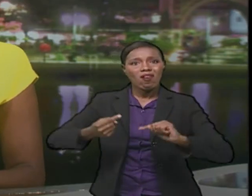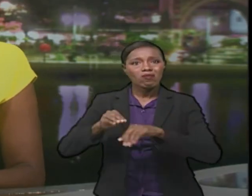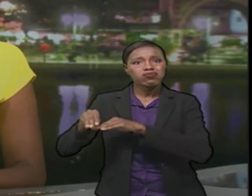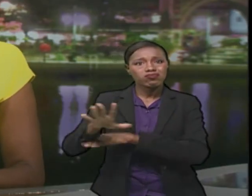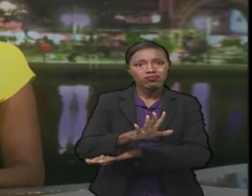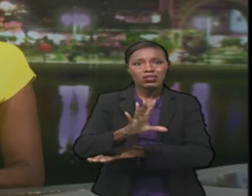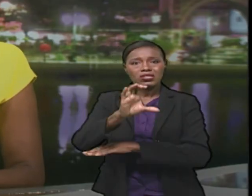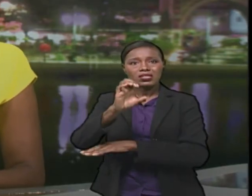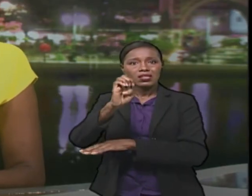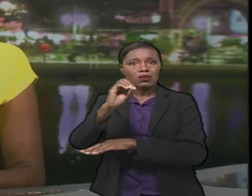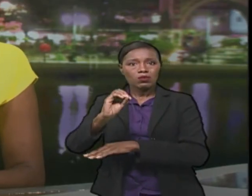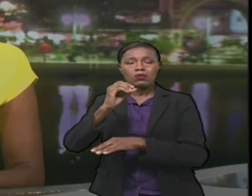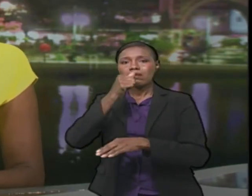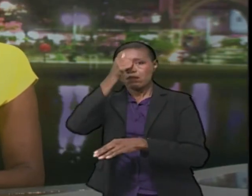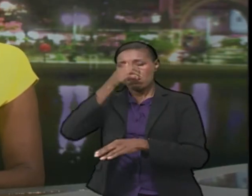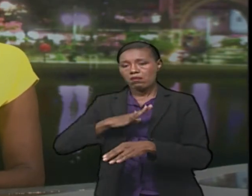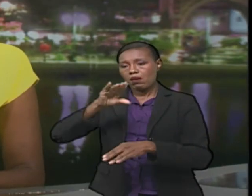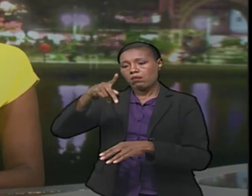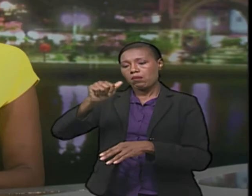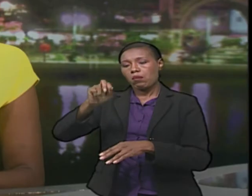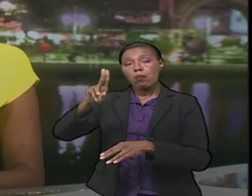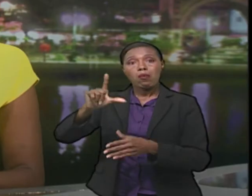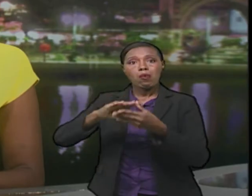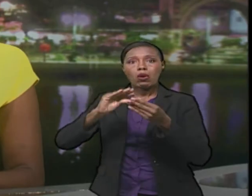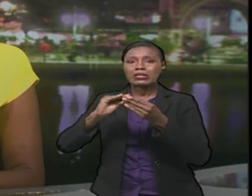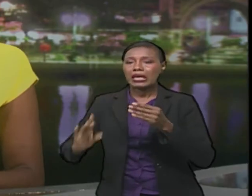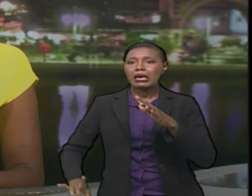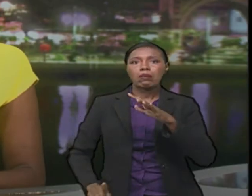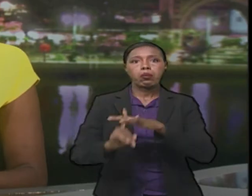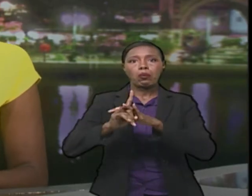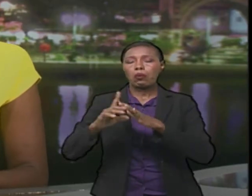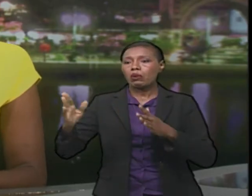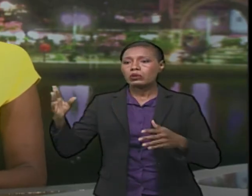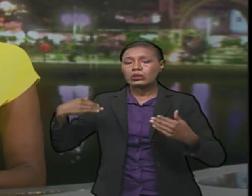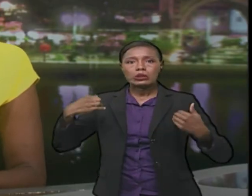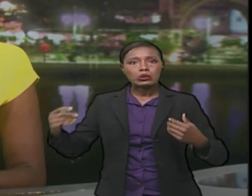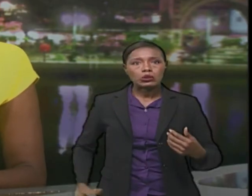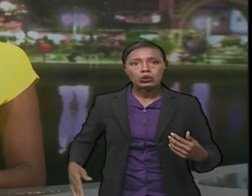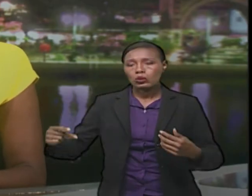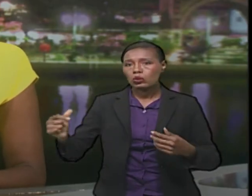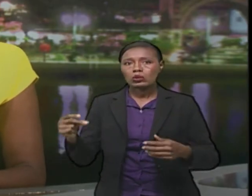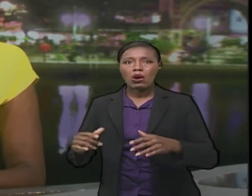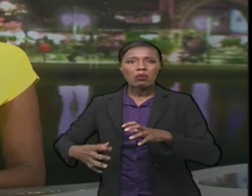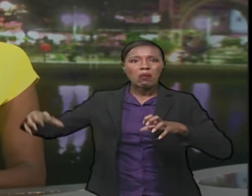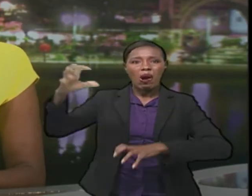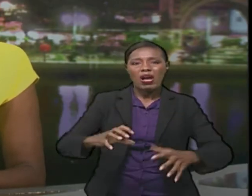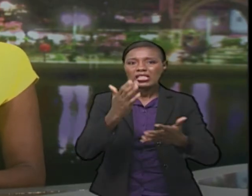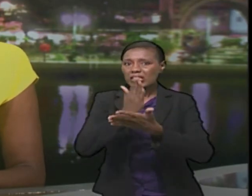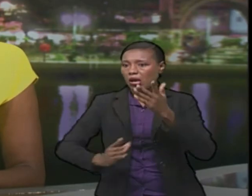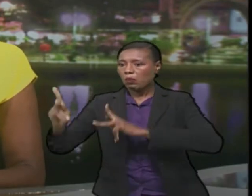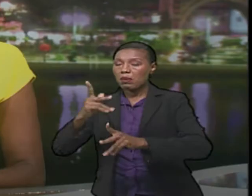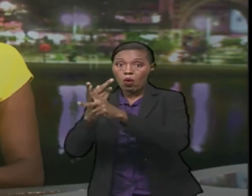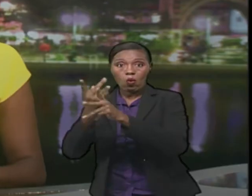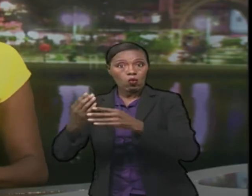Executive Officer James Paul, there has been a resurgence in the stray dog population, coupled with the reckless practice of some owners